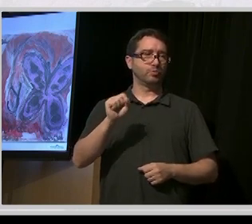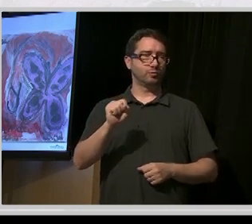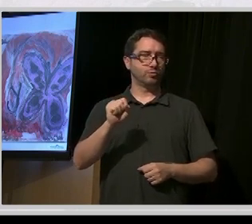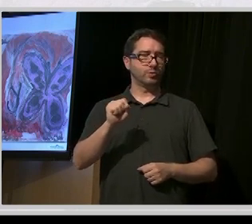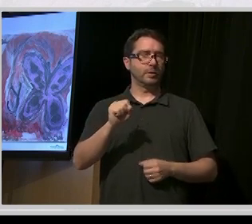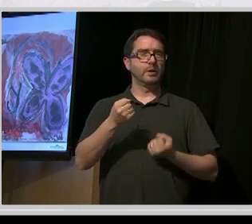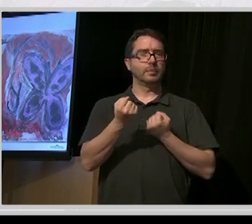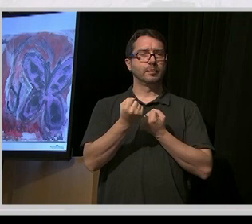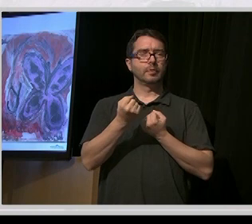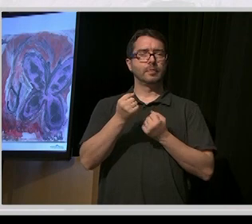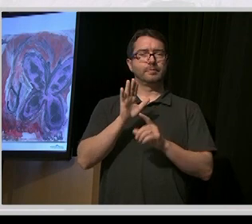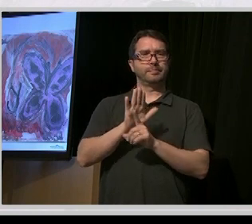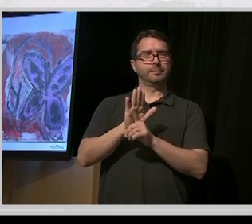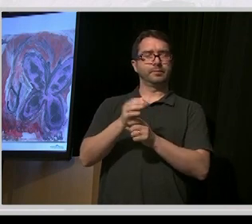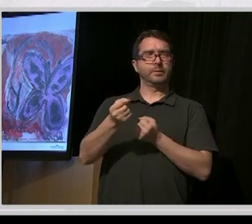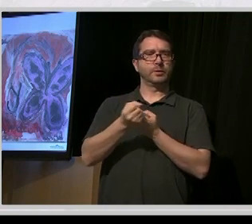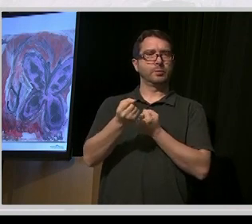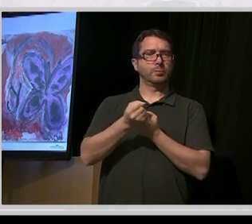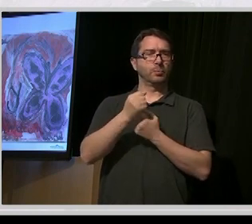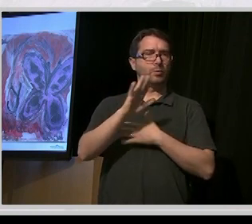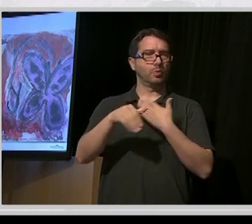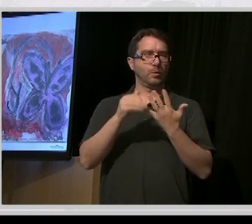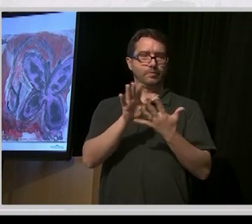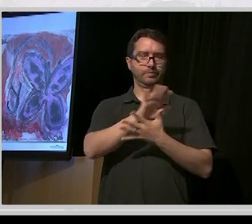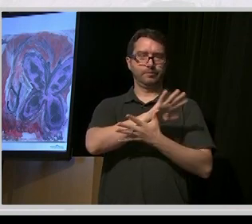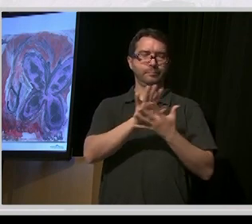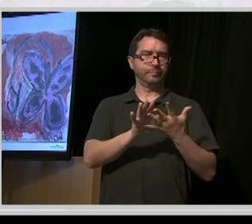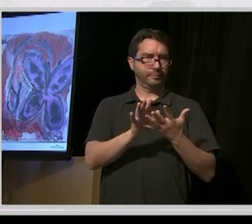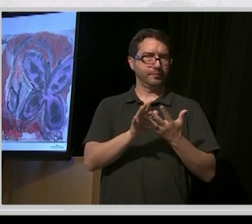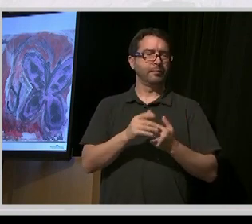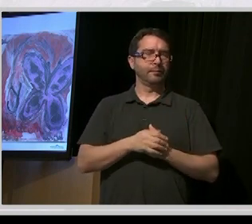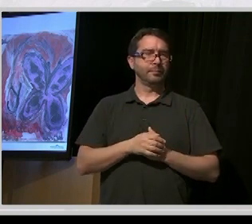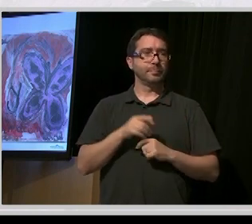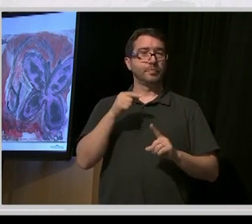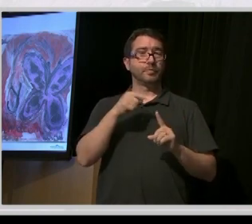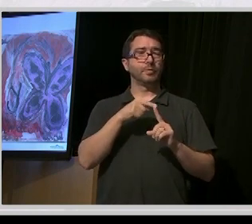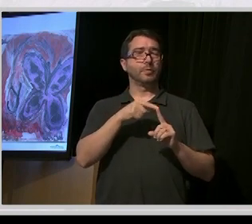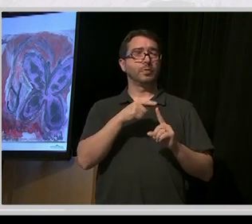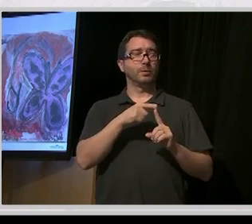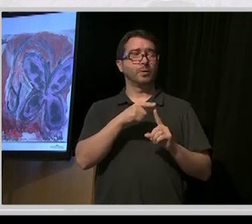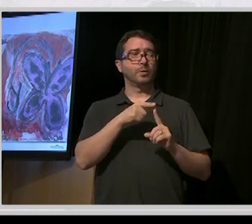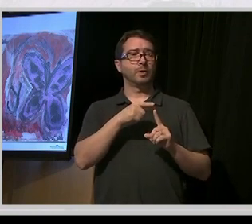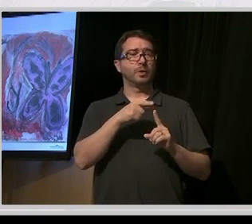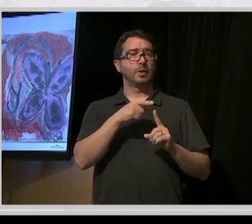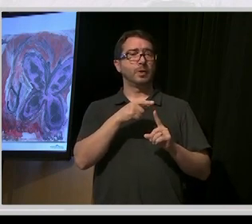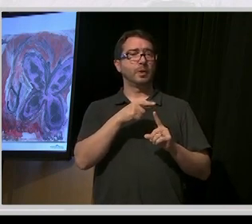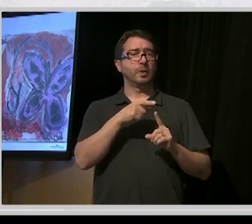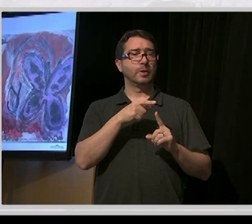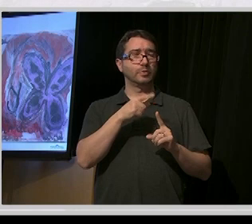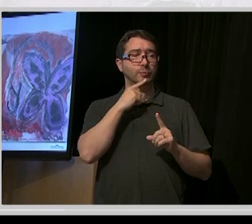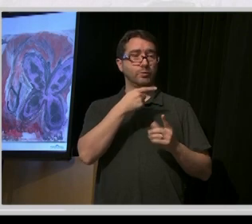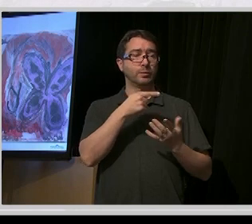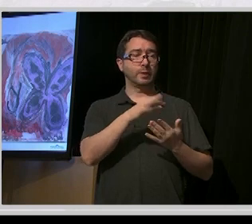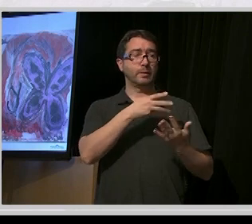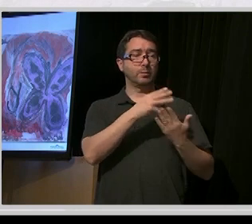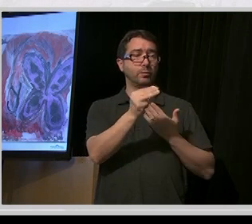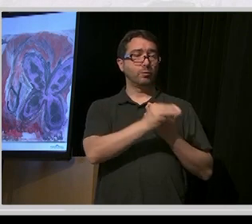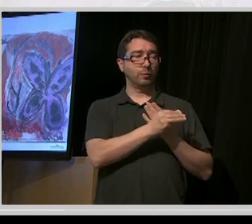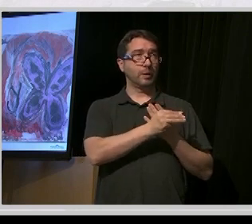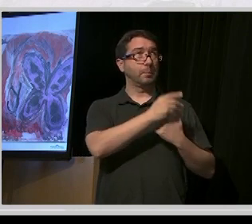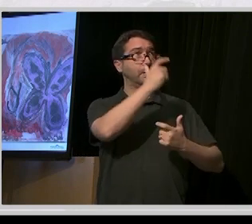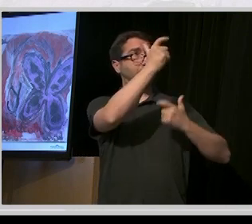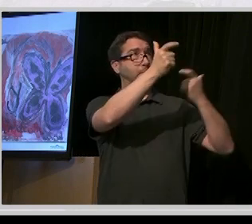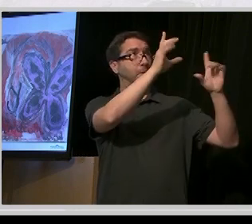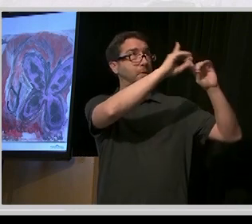And so currently or in the past, the disability support program is a small division in a big department. And